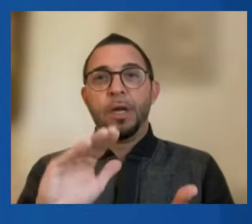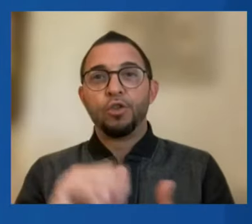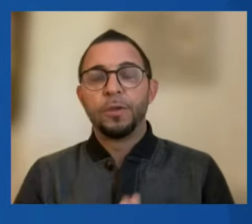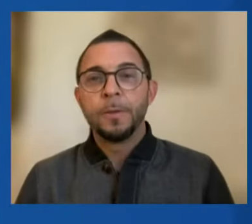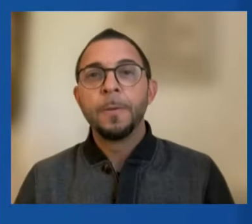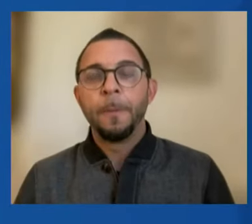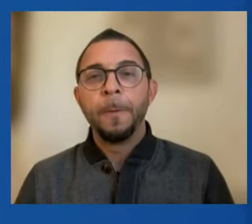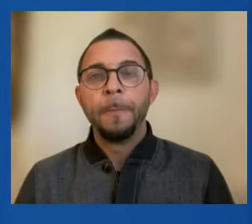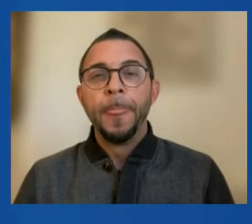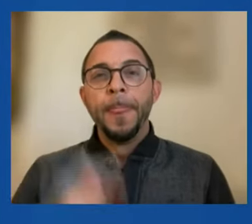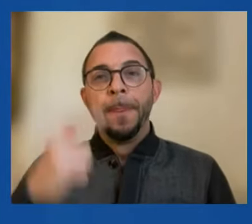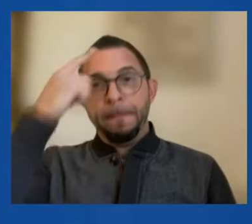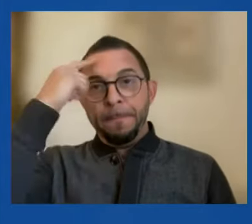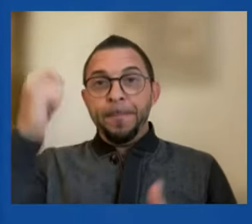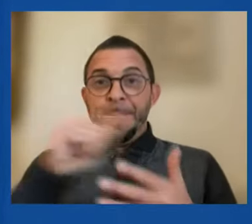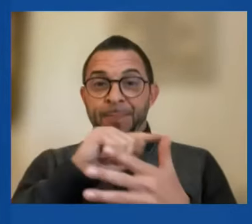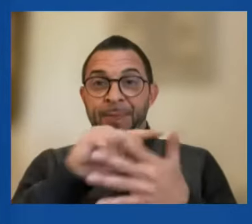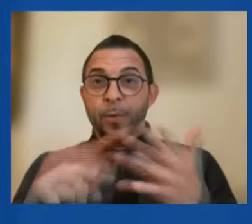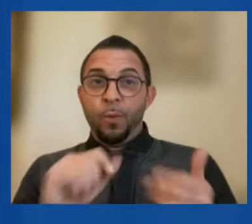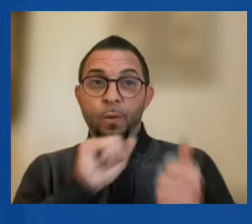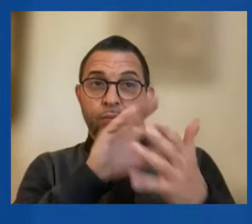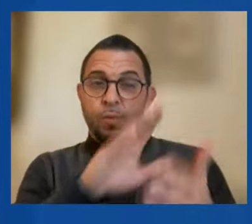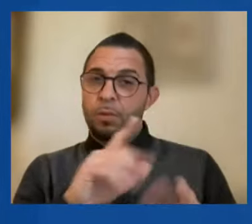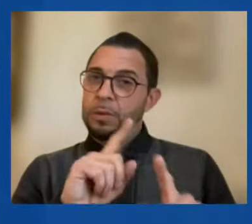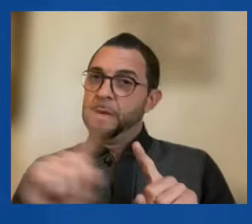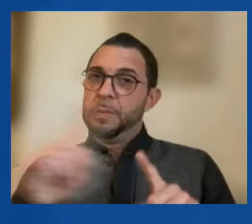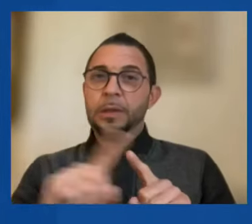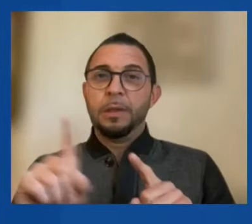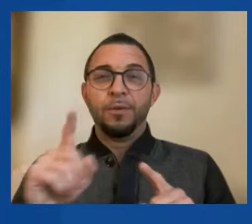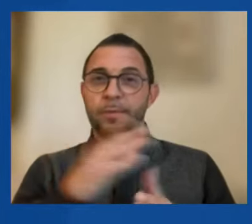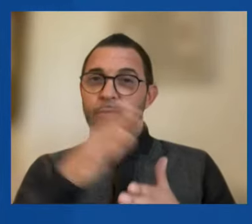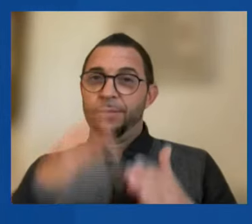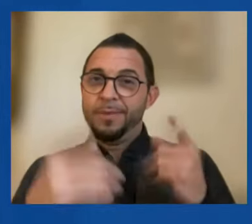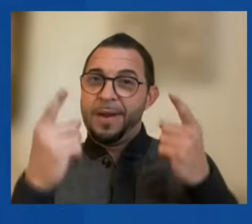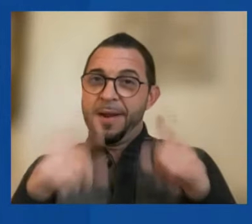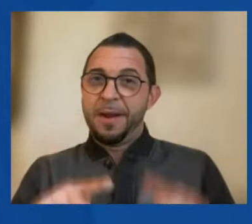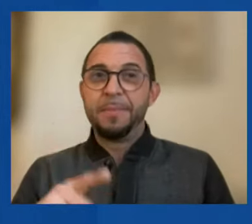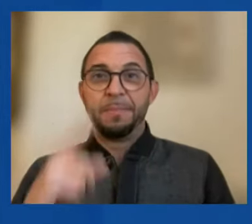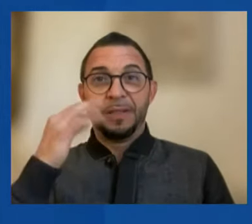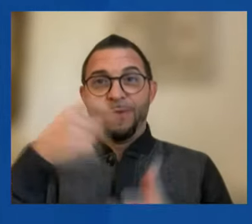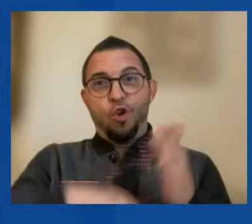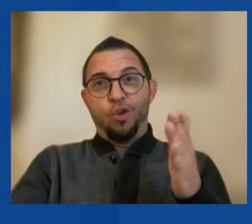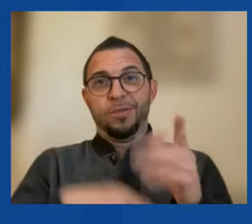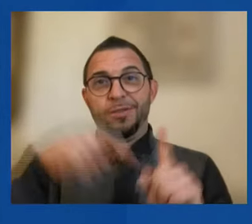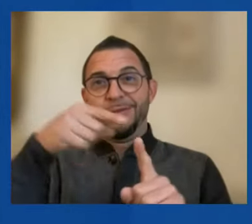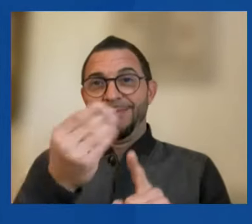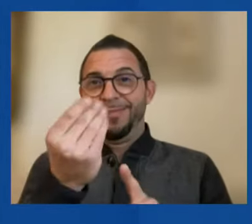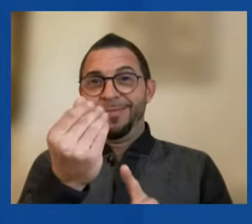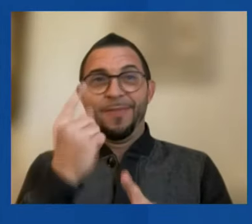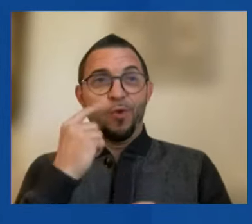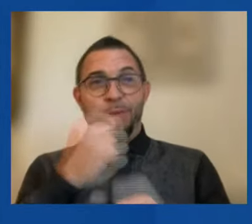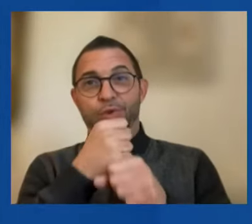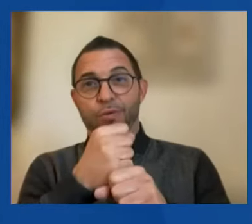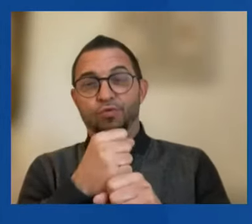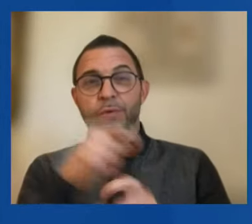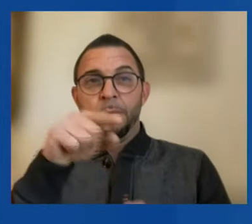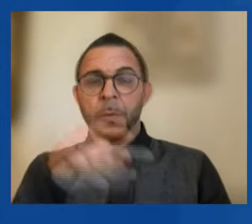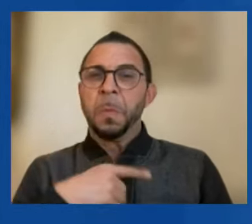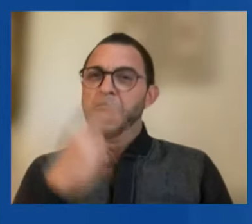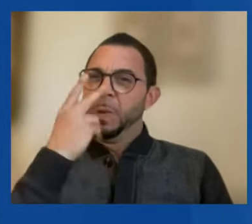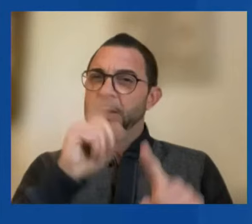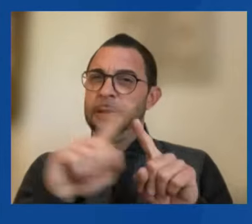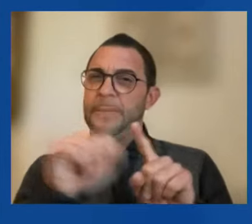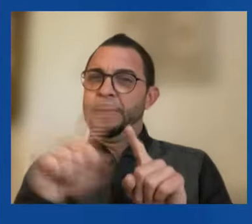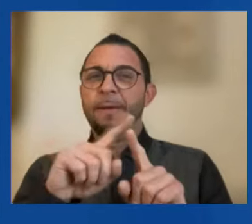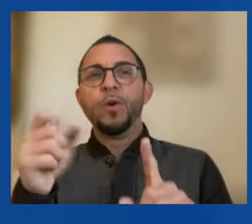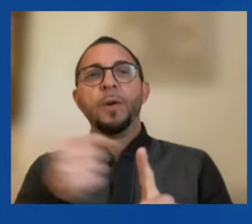approaches will have quite different consequences for the cost of production, we will see differing impacts on trade